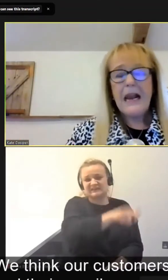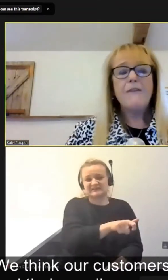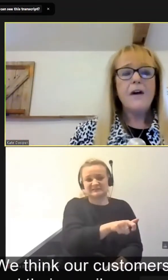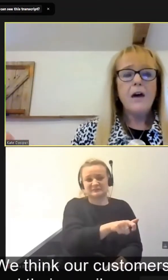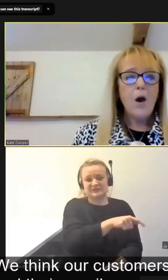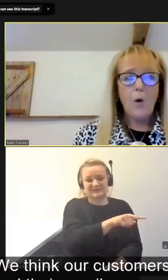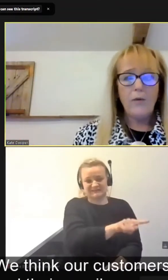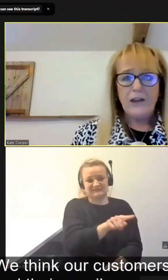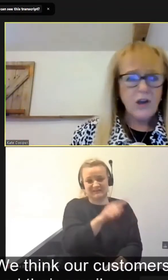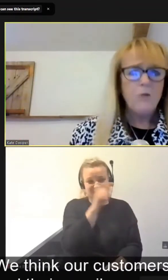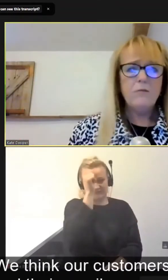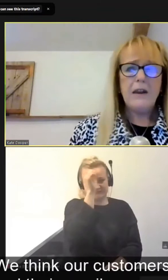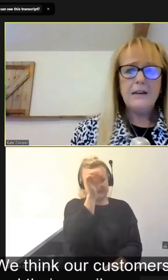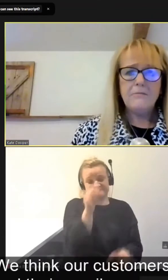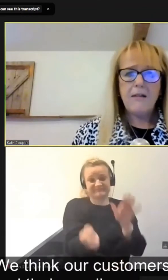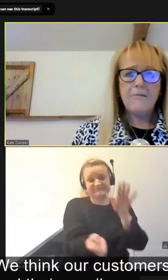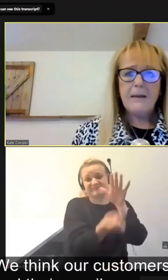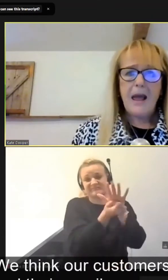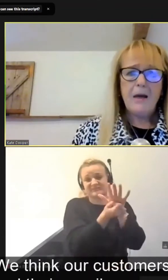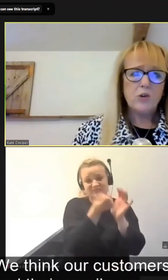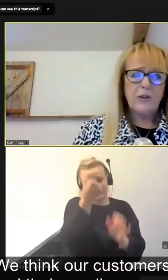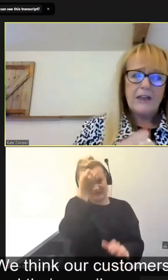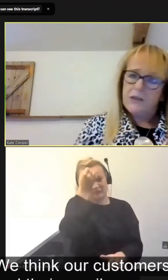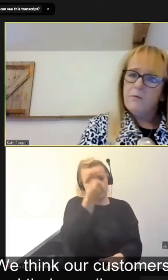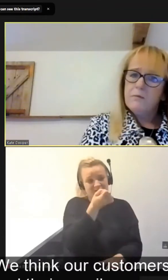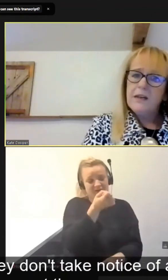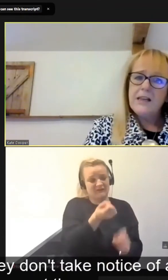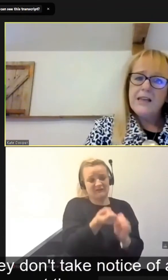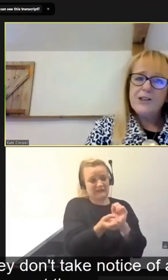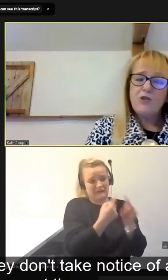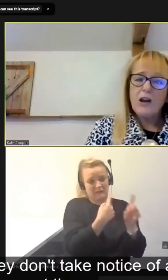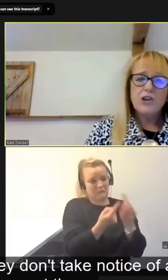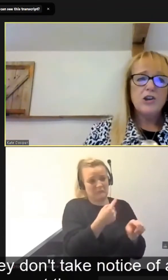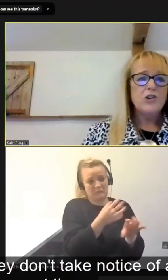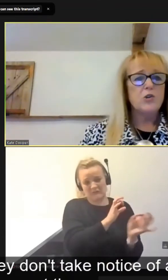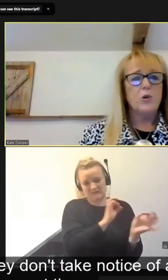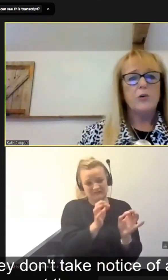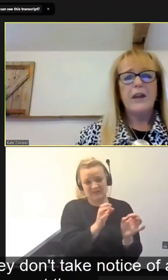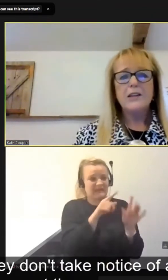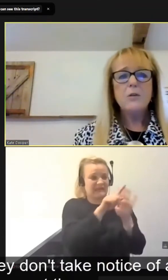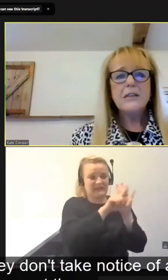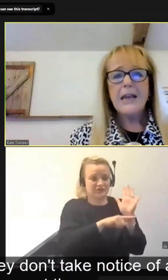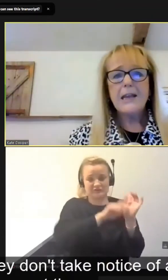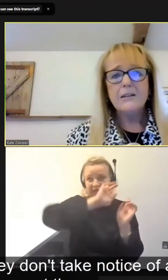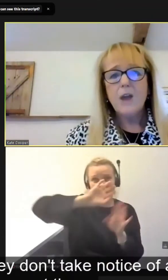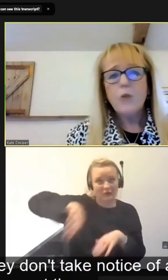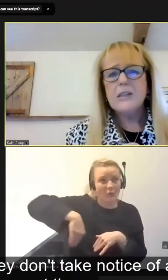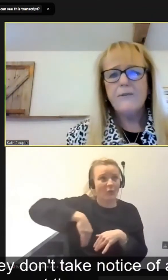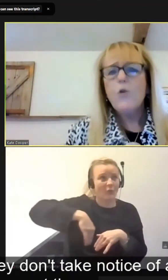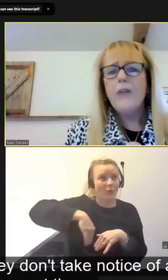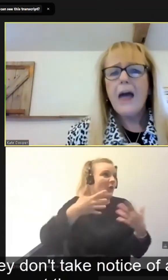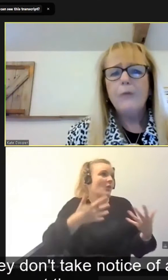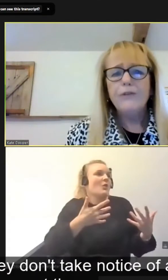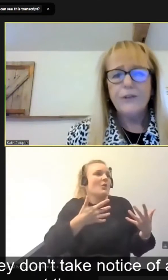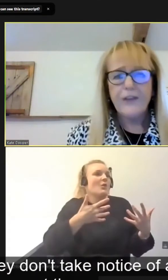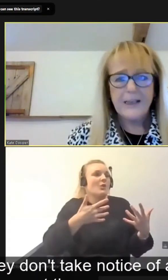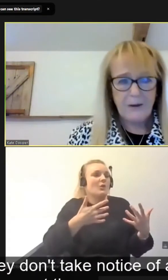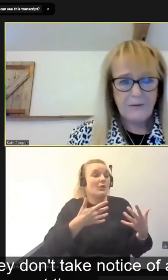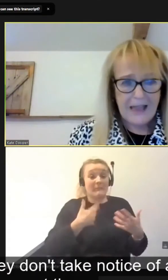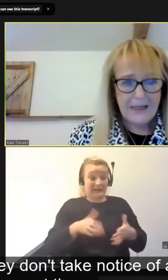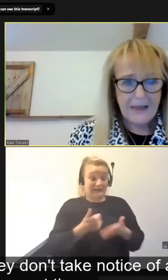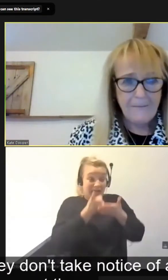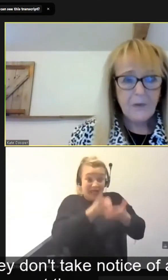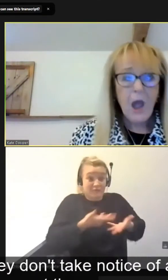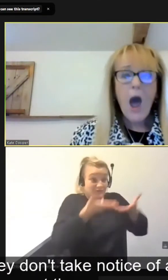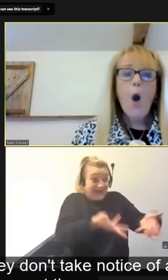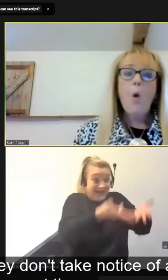clever, or they don't read their emails, or they don't read the instructions, or they don't take notice of all the helpful things